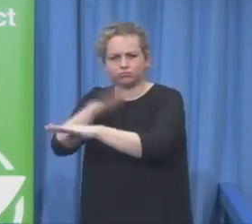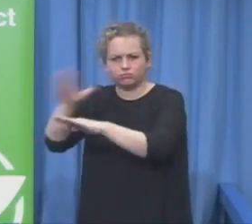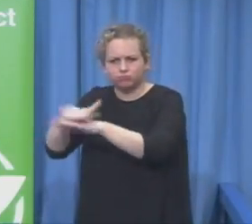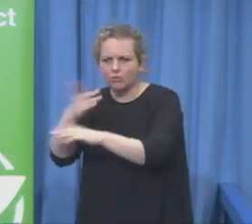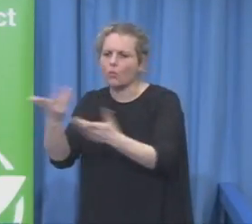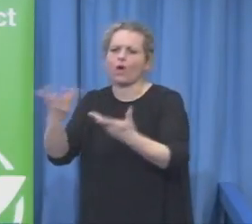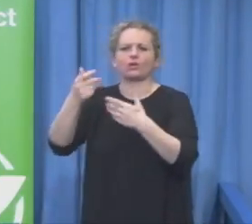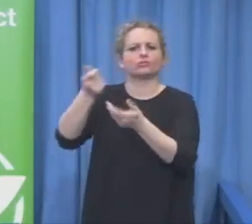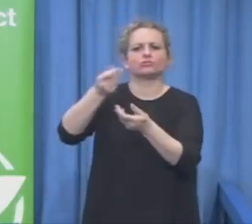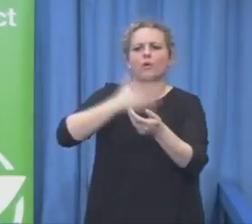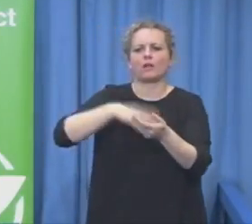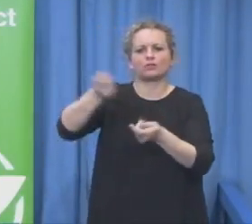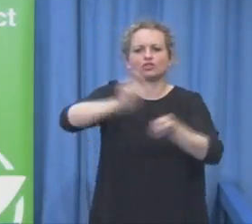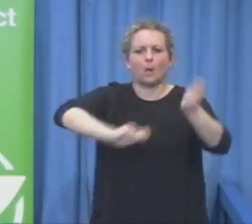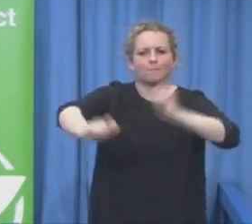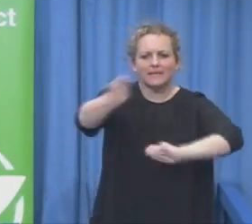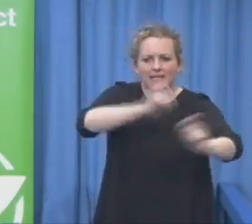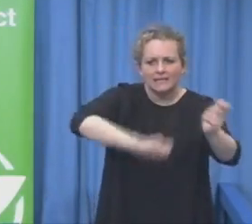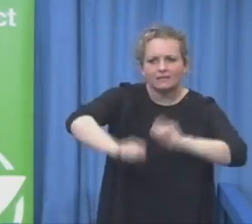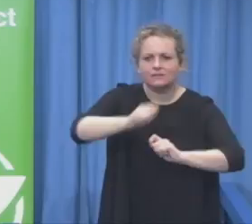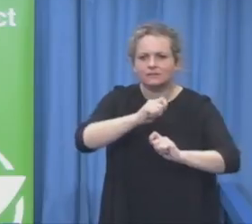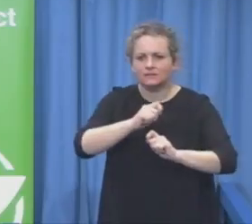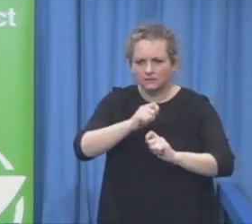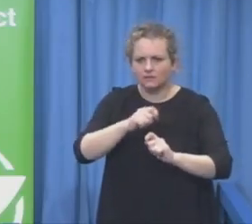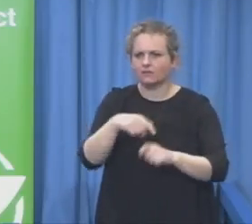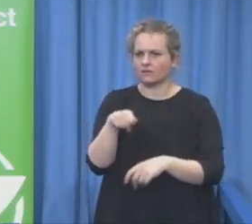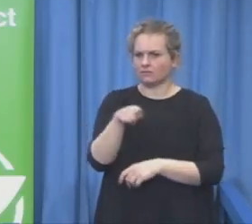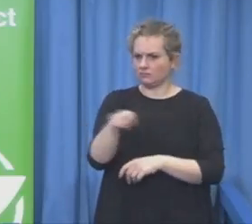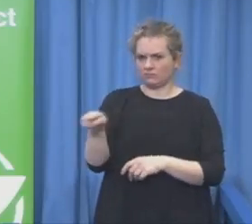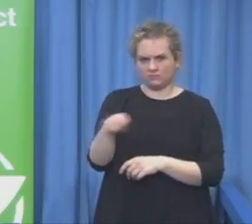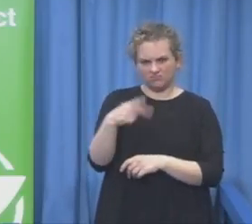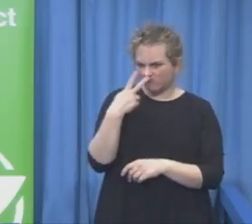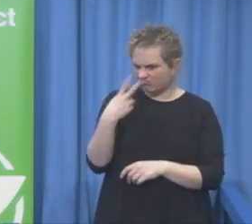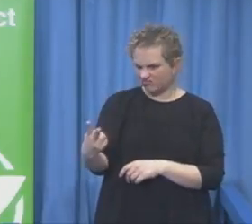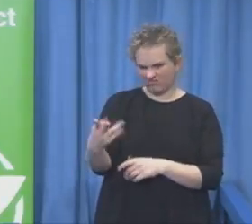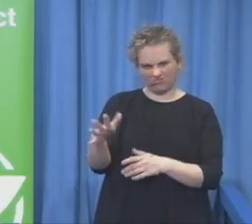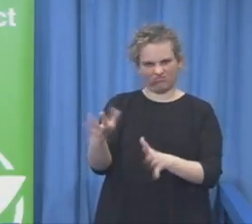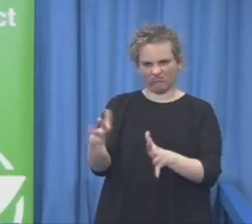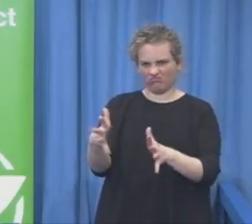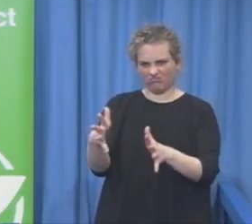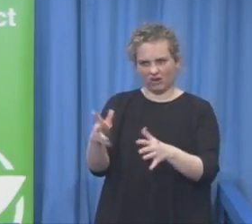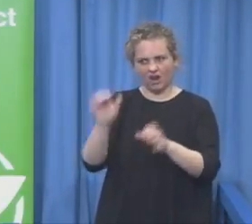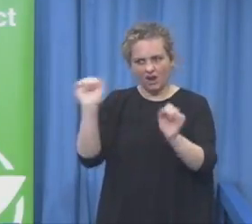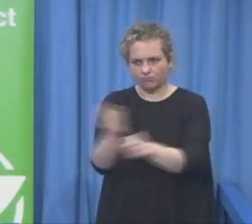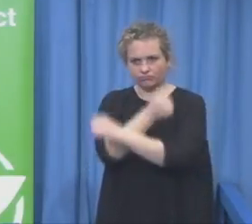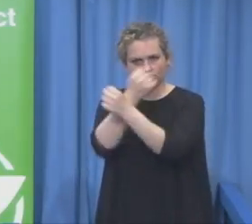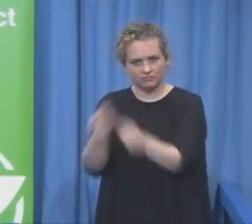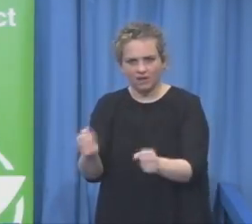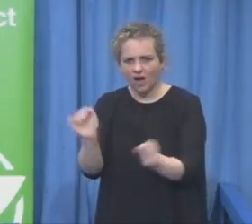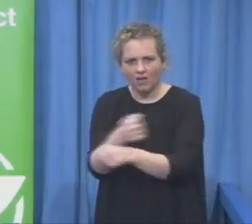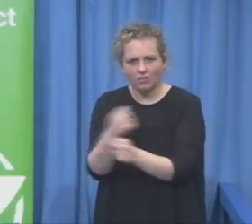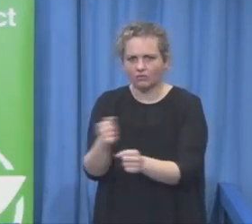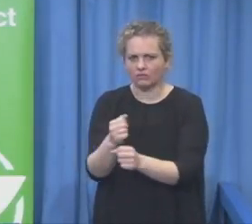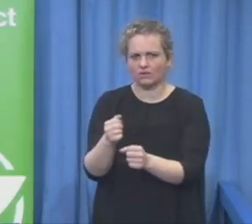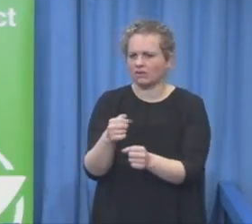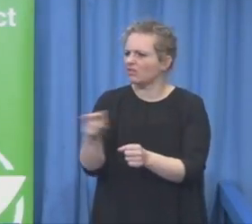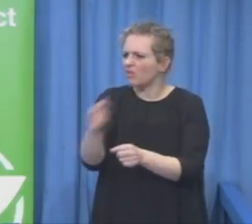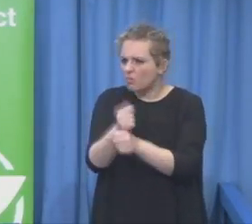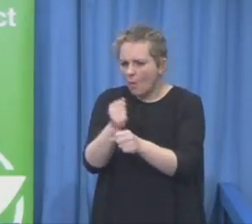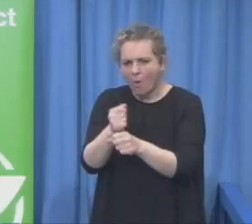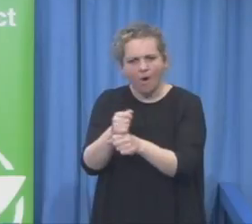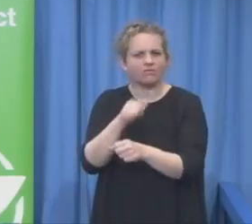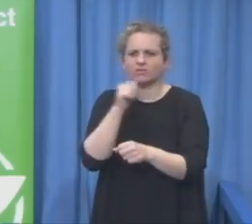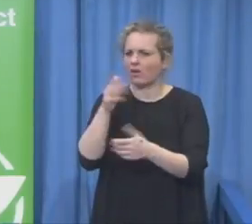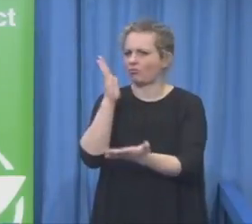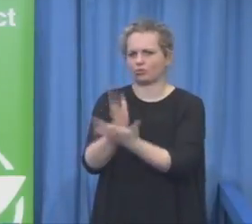new jobs. For example, it might be that the person likes to do a task